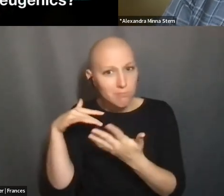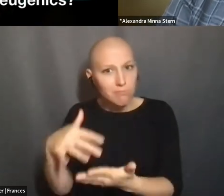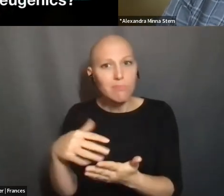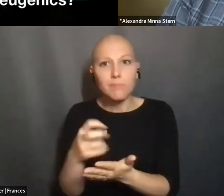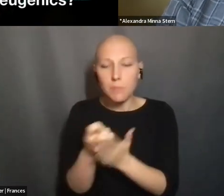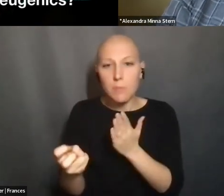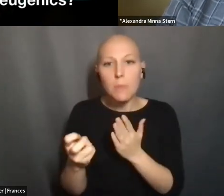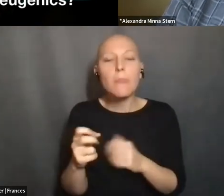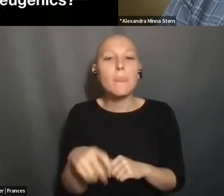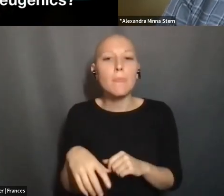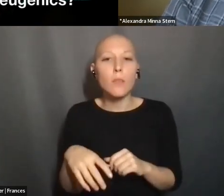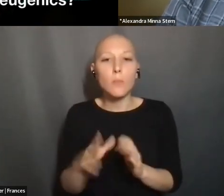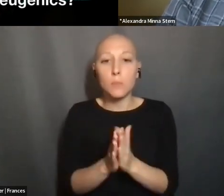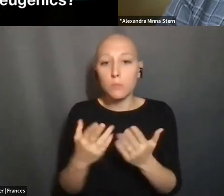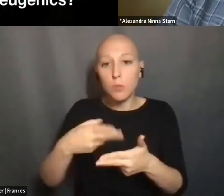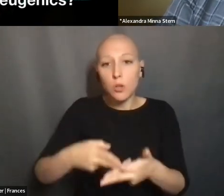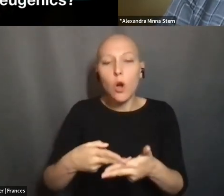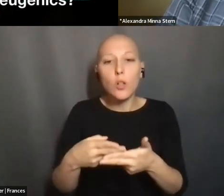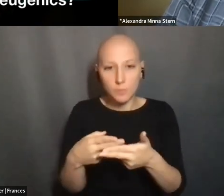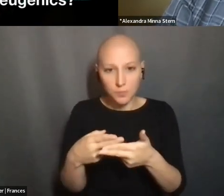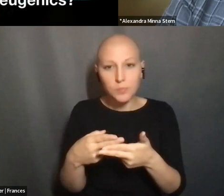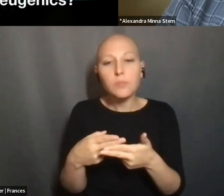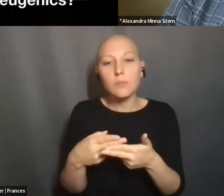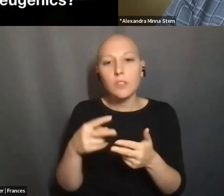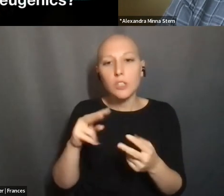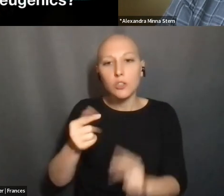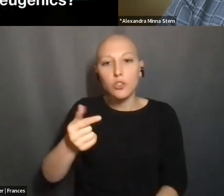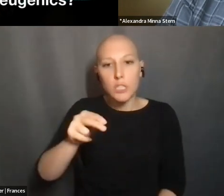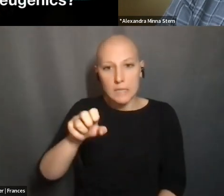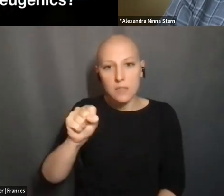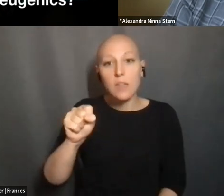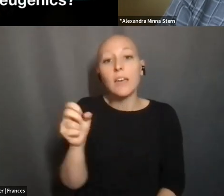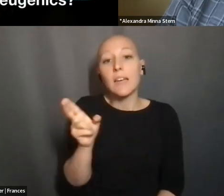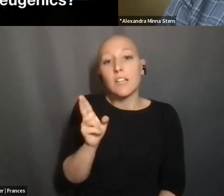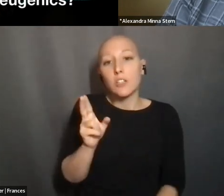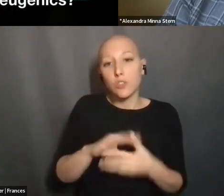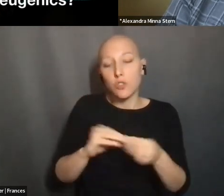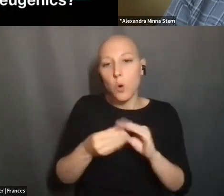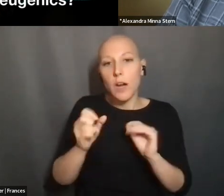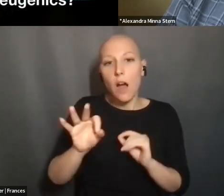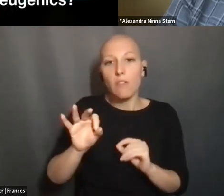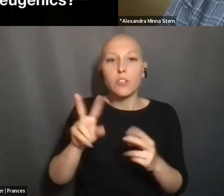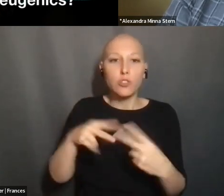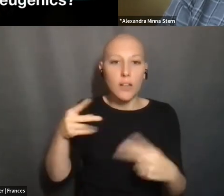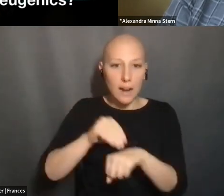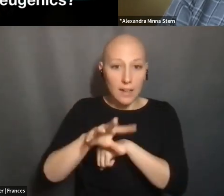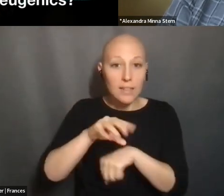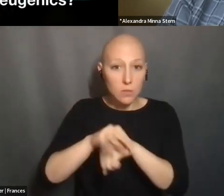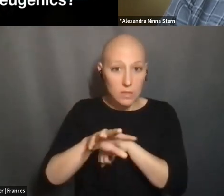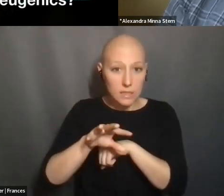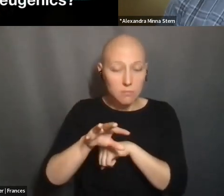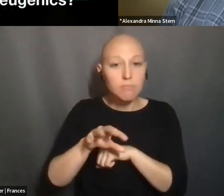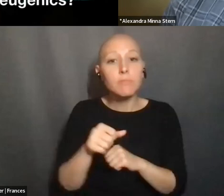OF GENETIC COUNSELING IN AMERICA. AND THAT'S THE PROGRAM AT BRANDEIS UNIVERSITY, WHICH WAS FOUNDED BY JUDITH TIPSIS IN 1992,